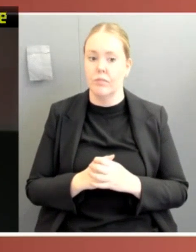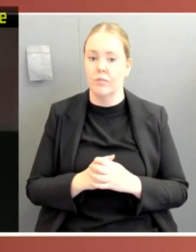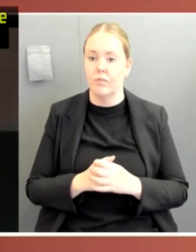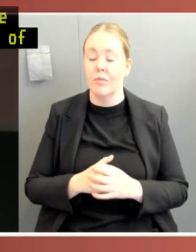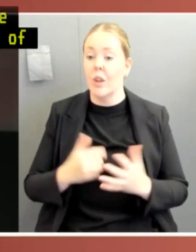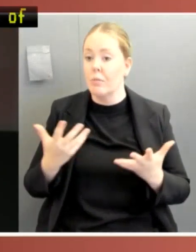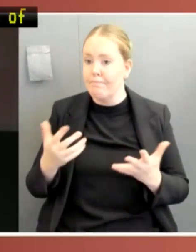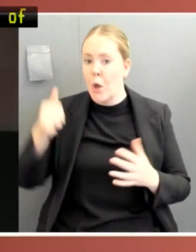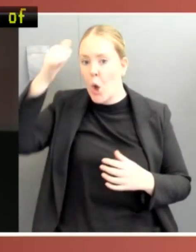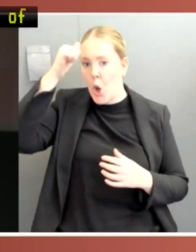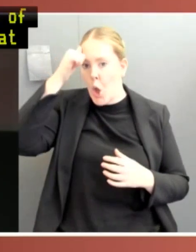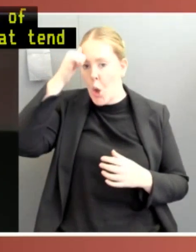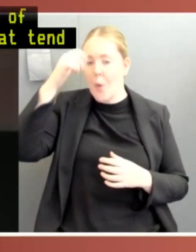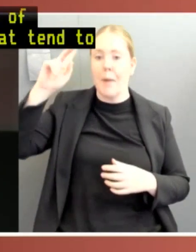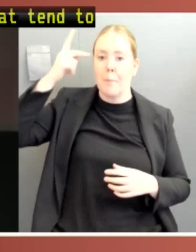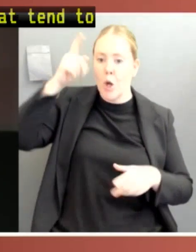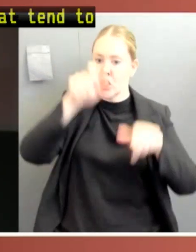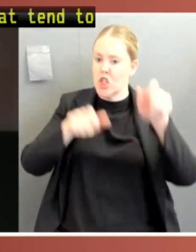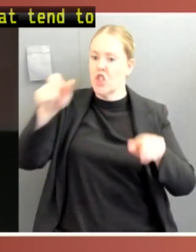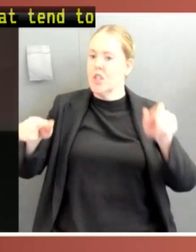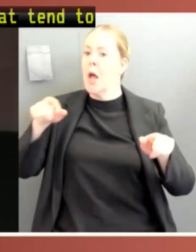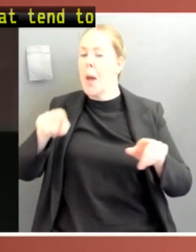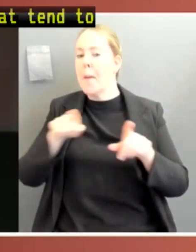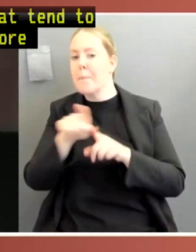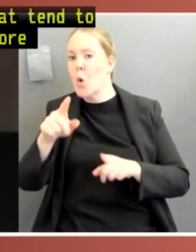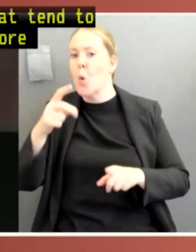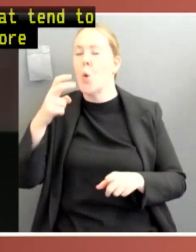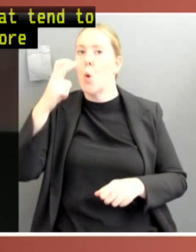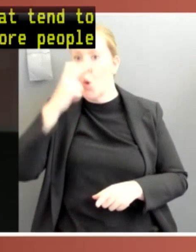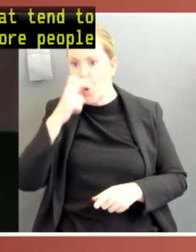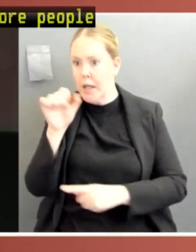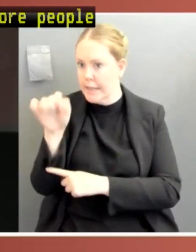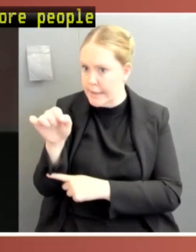more people than ordinary citizens, parliaments may be particularly vulnerable to pandemics.